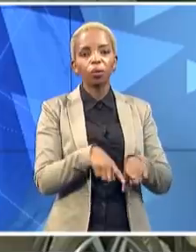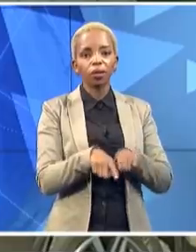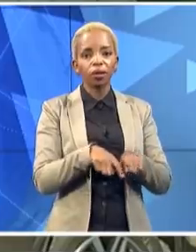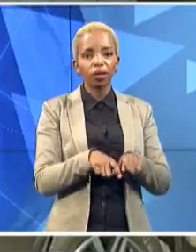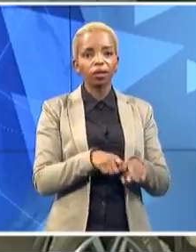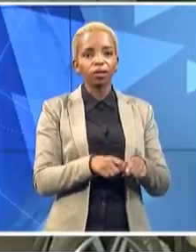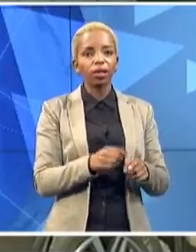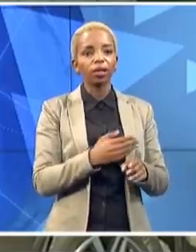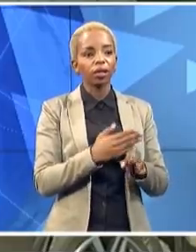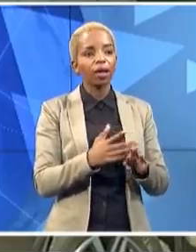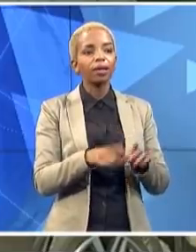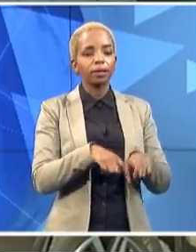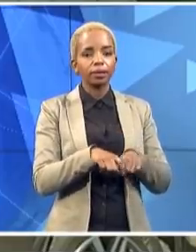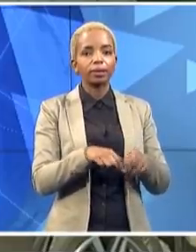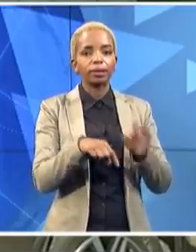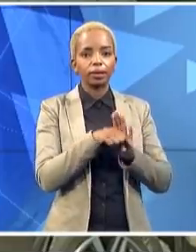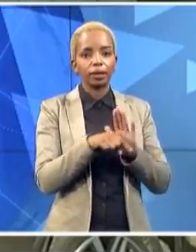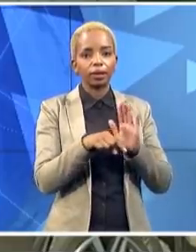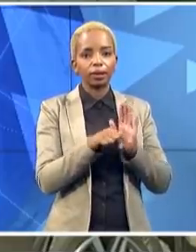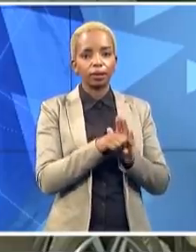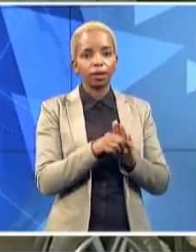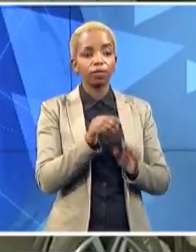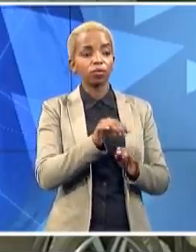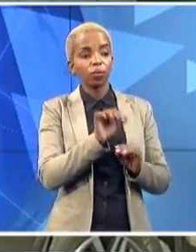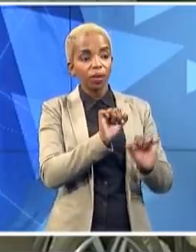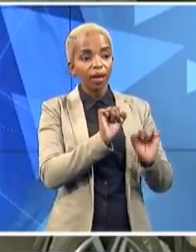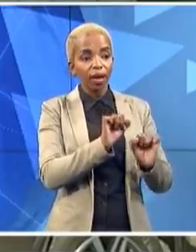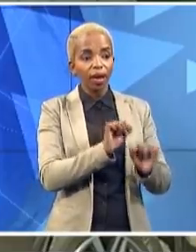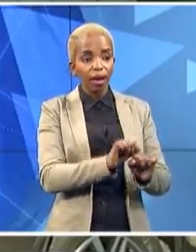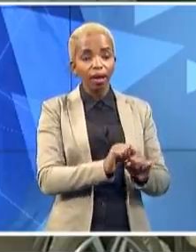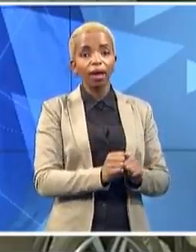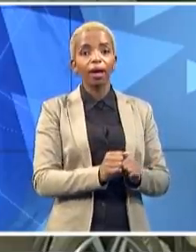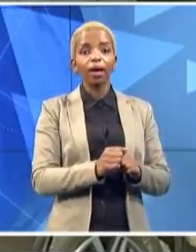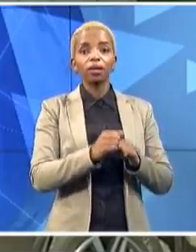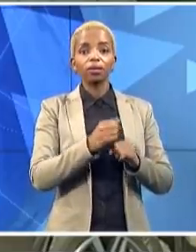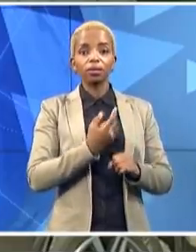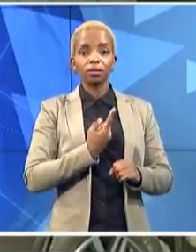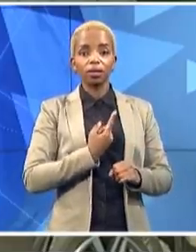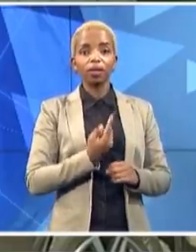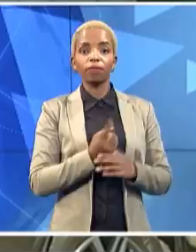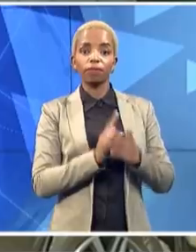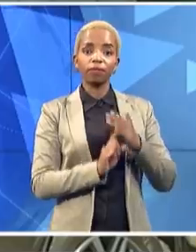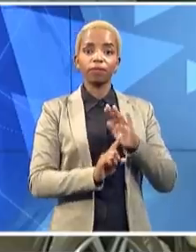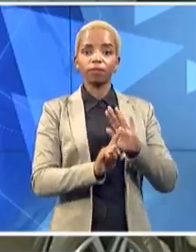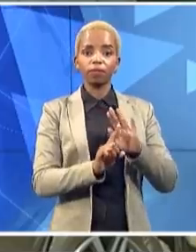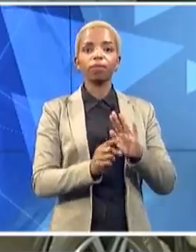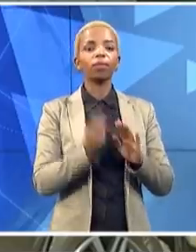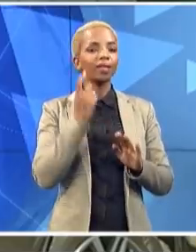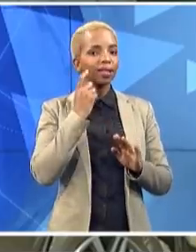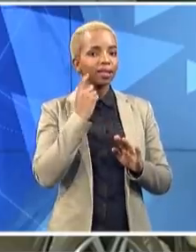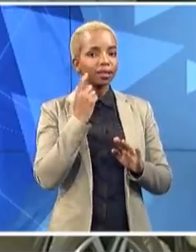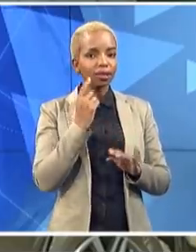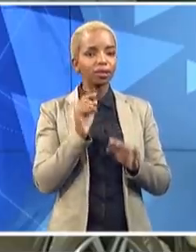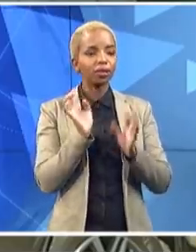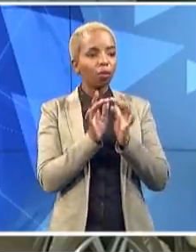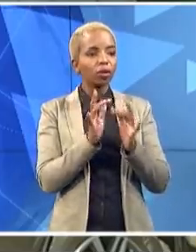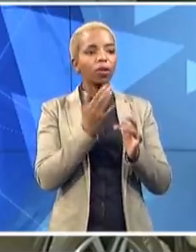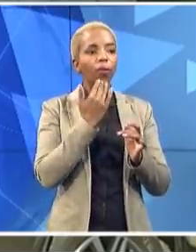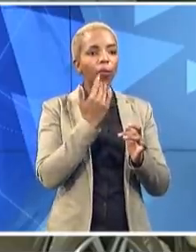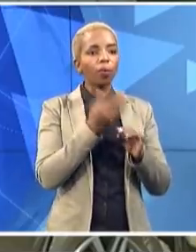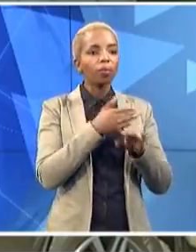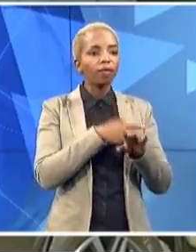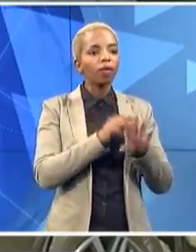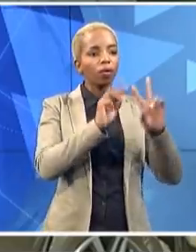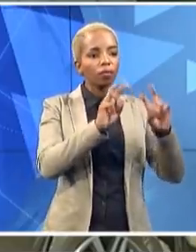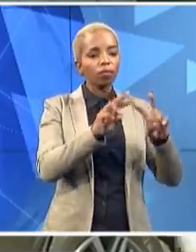we're quite confident that we've managed to trace everyone that she was in contact with. But what we don't know is other patients maybe that are in the area and that's what